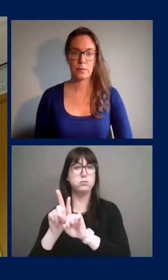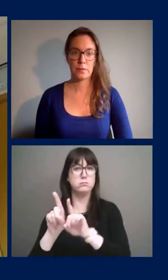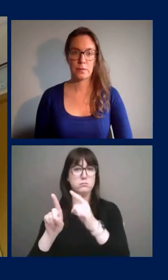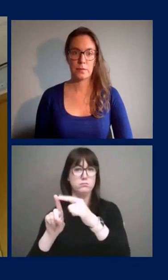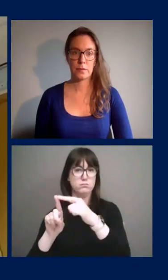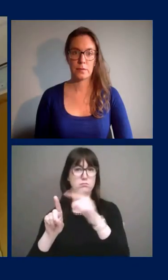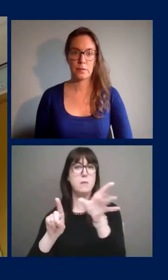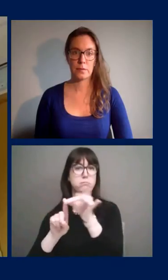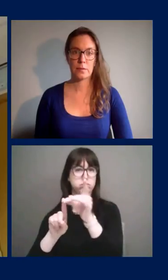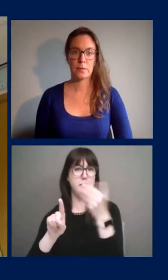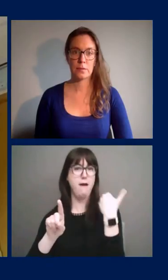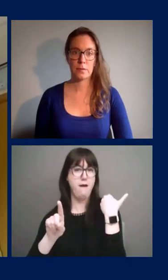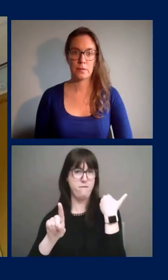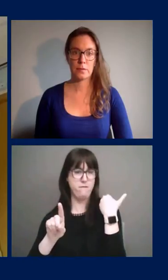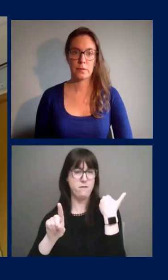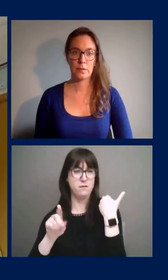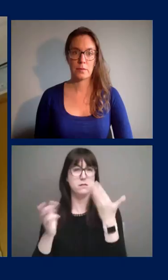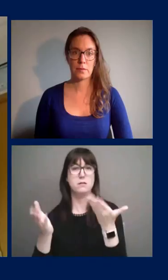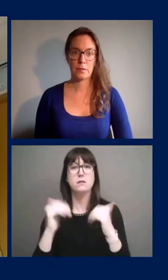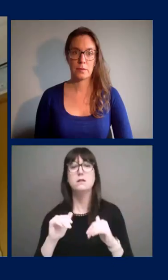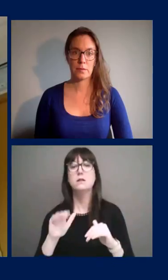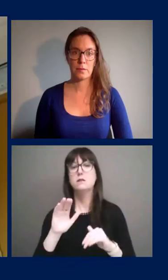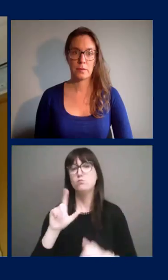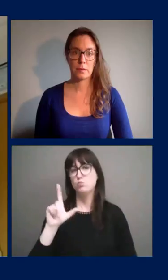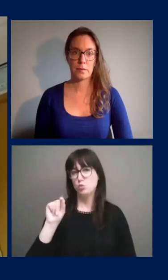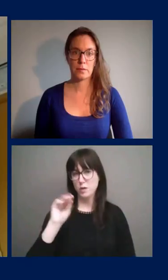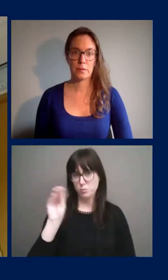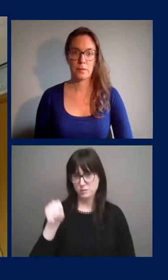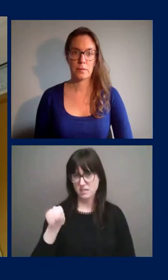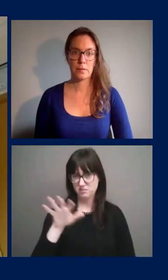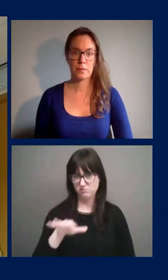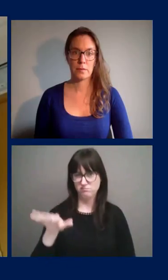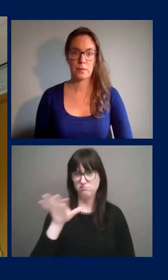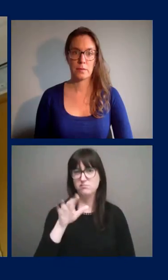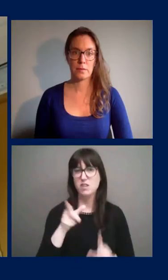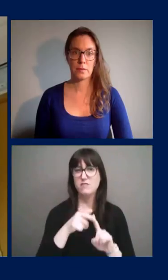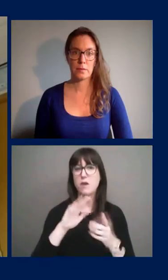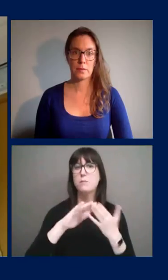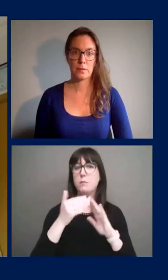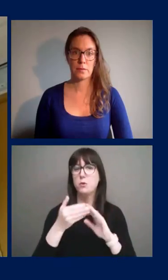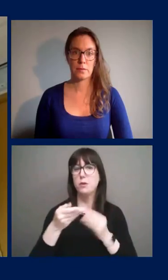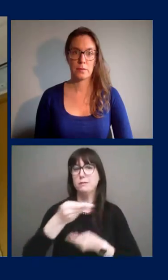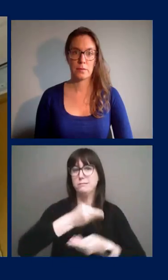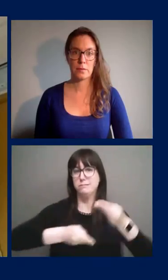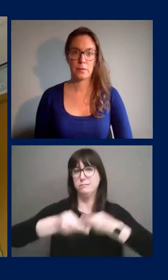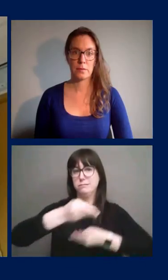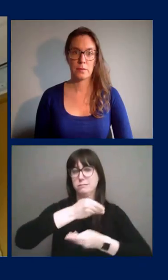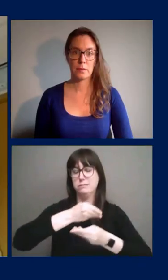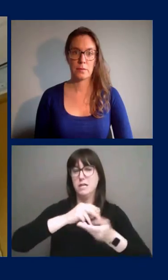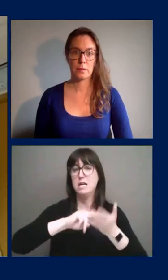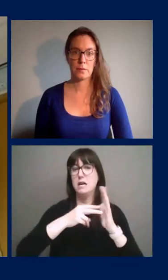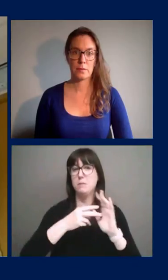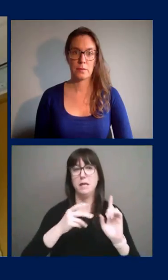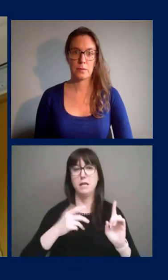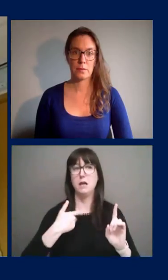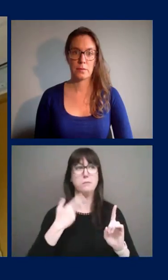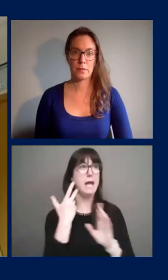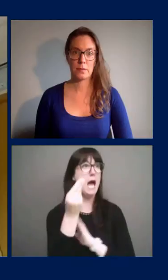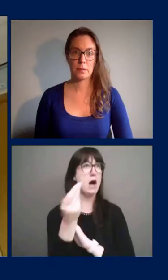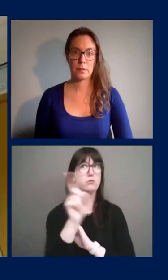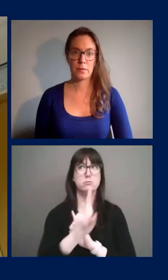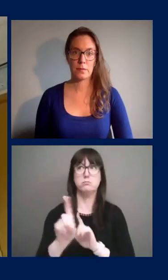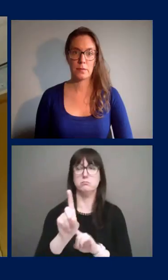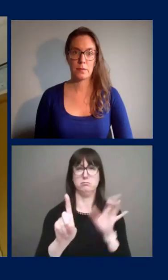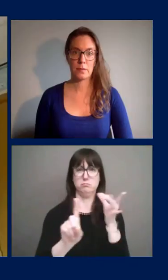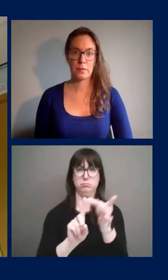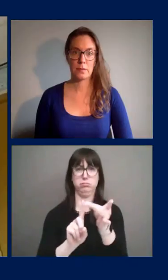positive, and approximately 20% were community-acquired cases where the individual could not identify the source of the